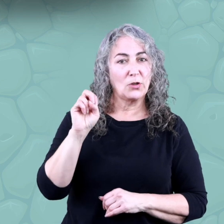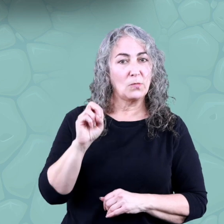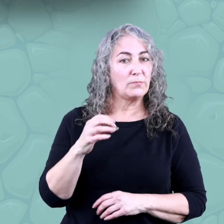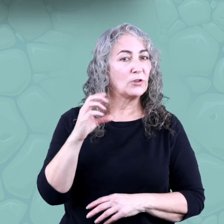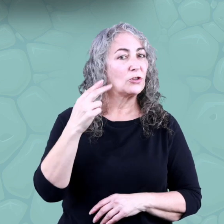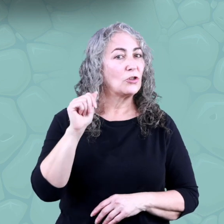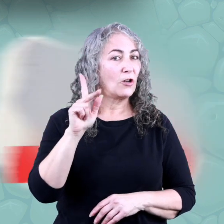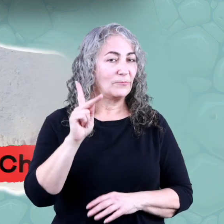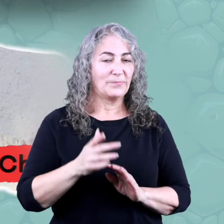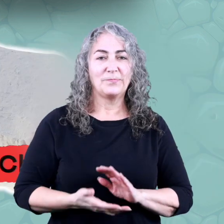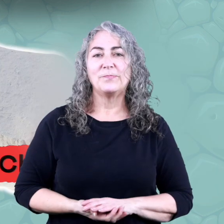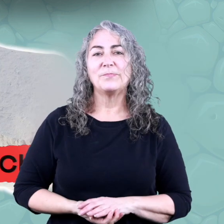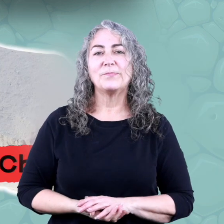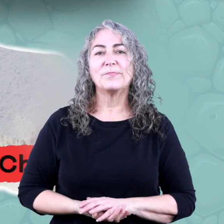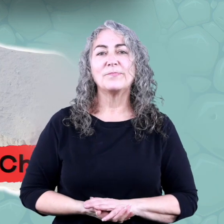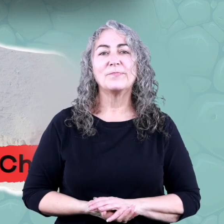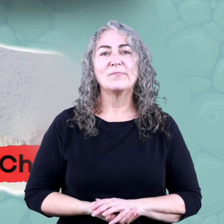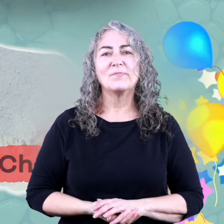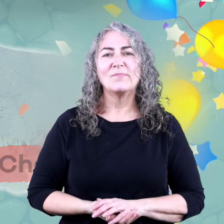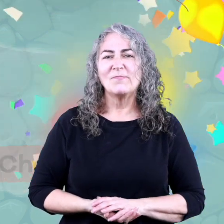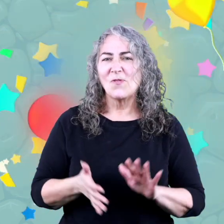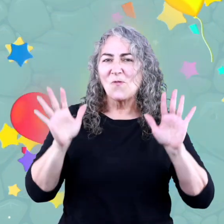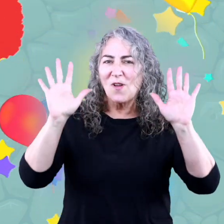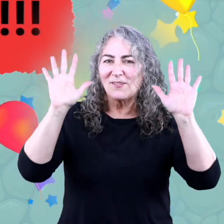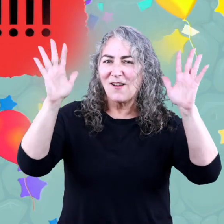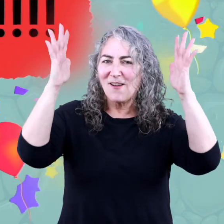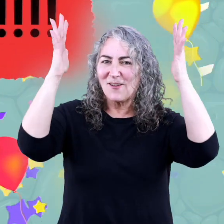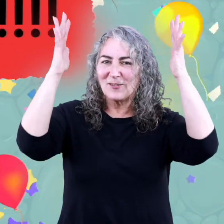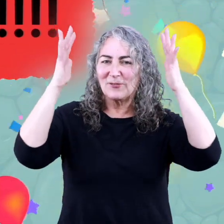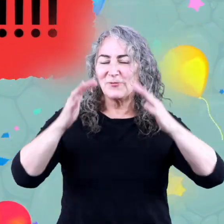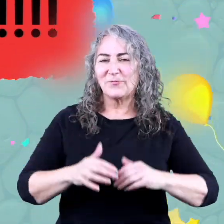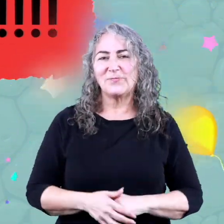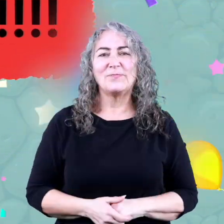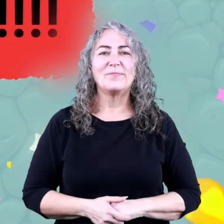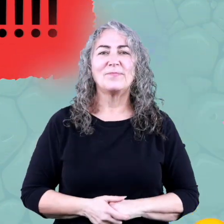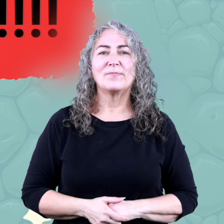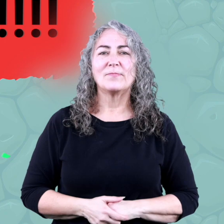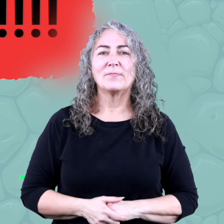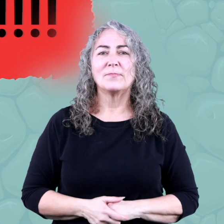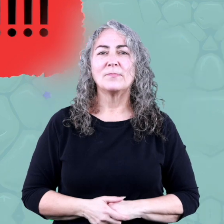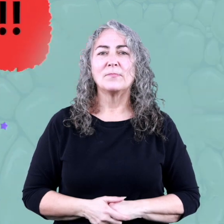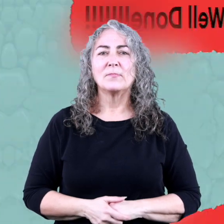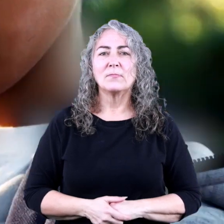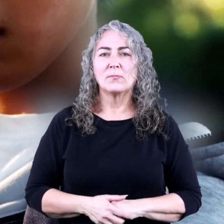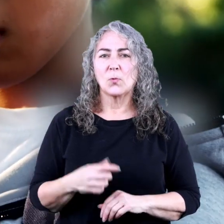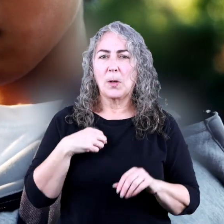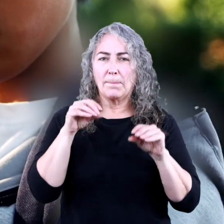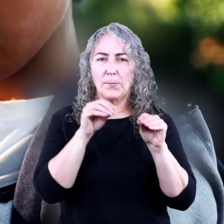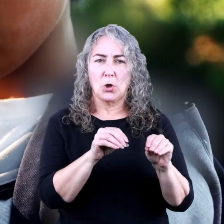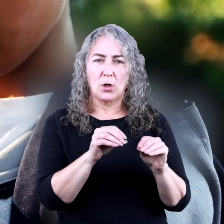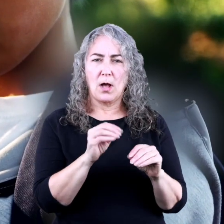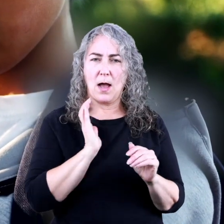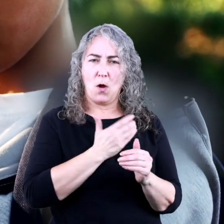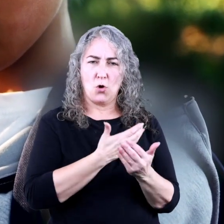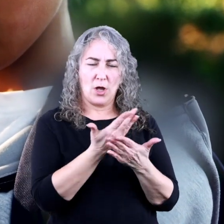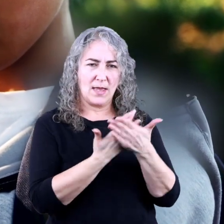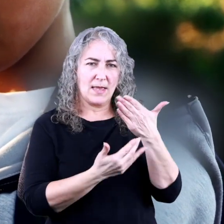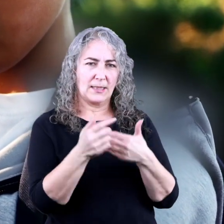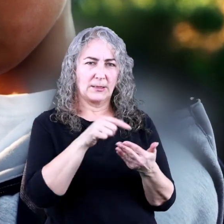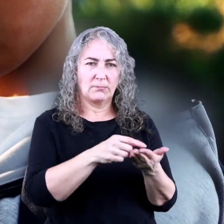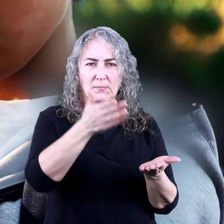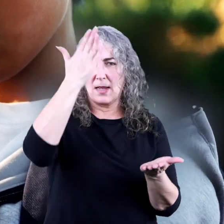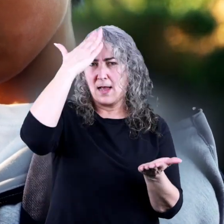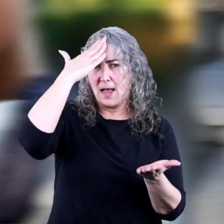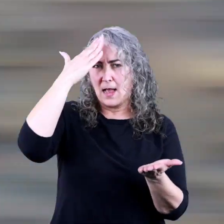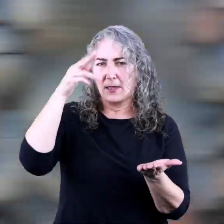Sandstone Chalk Well done, everybody! We've put our geologist